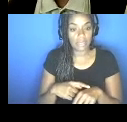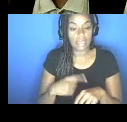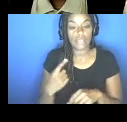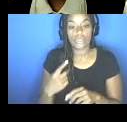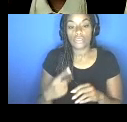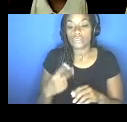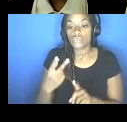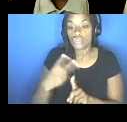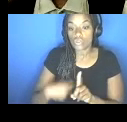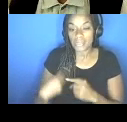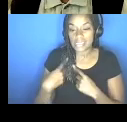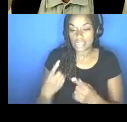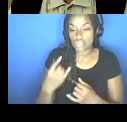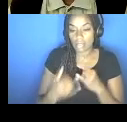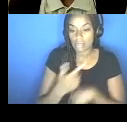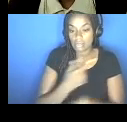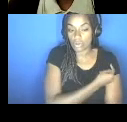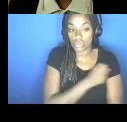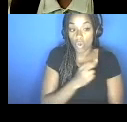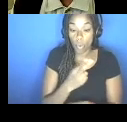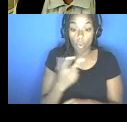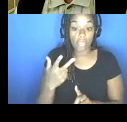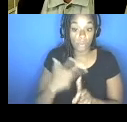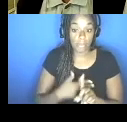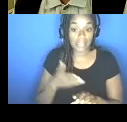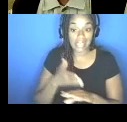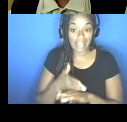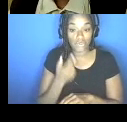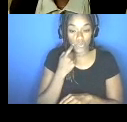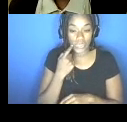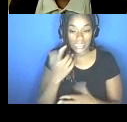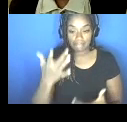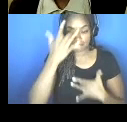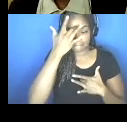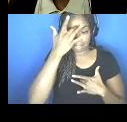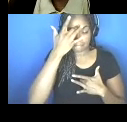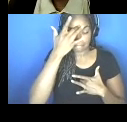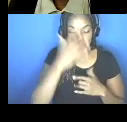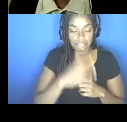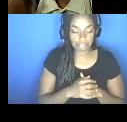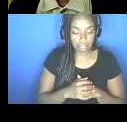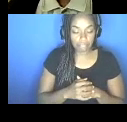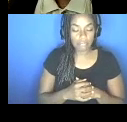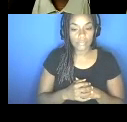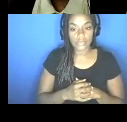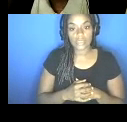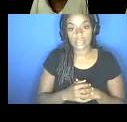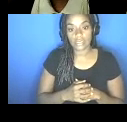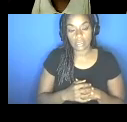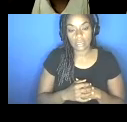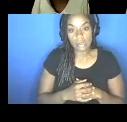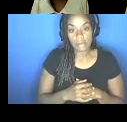after a recent infection, folks can get vaccinated. We definitely saw at the very beginning when we saw, you know, all the